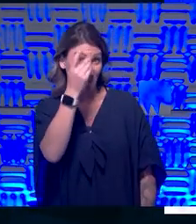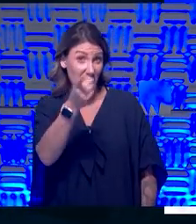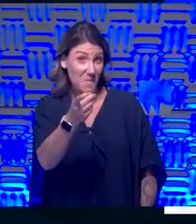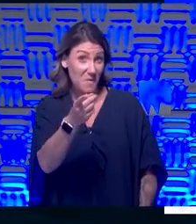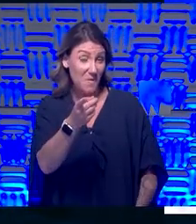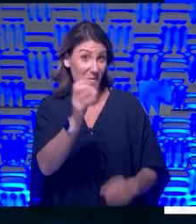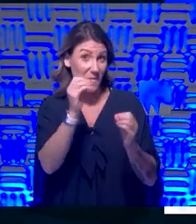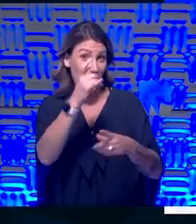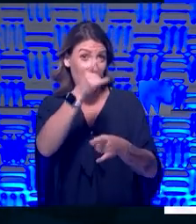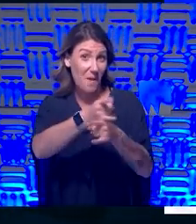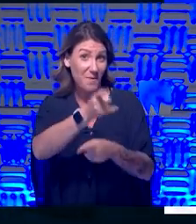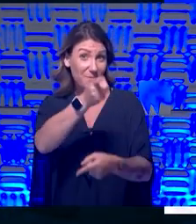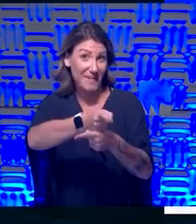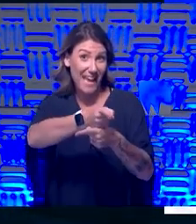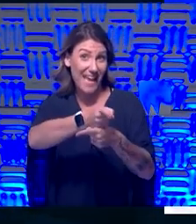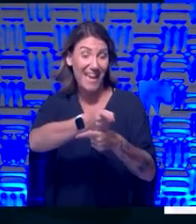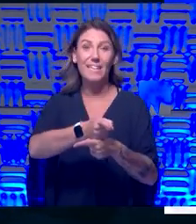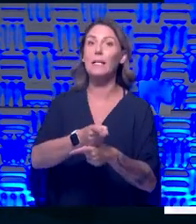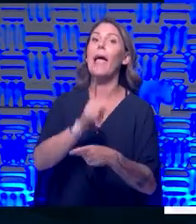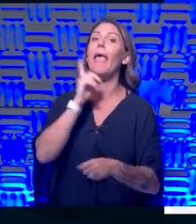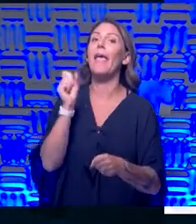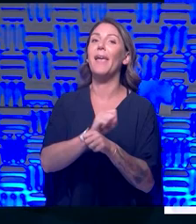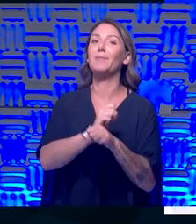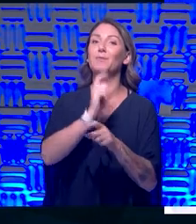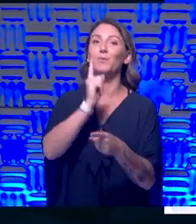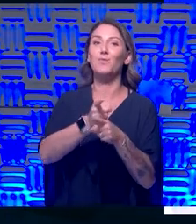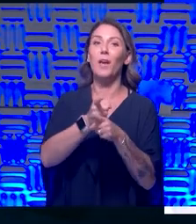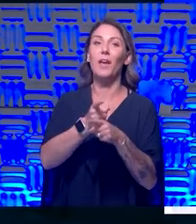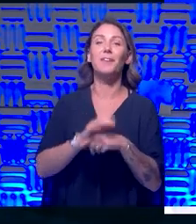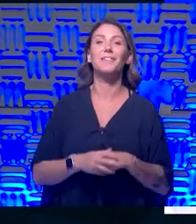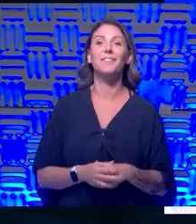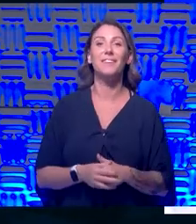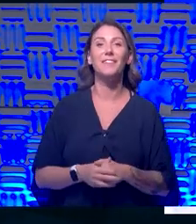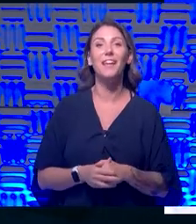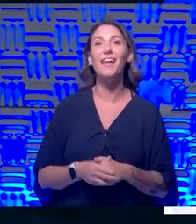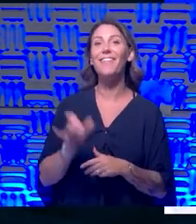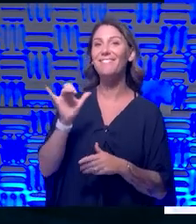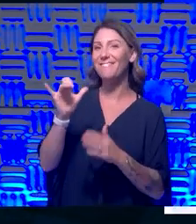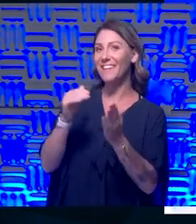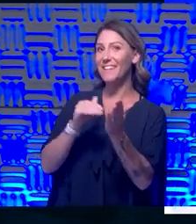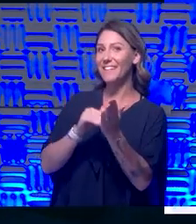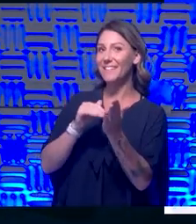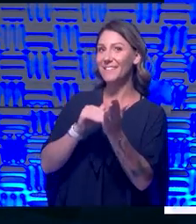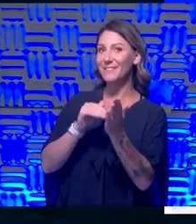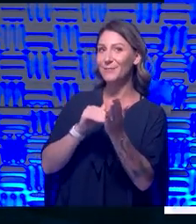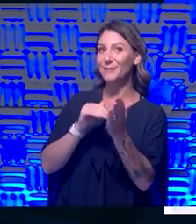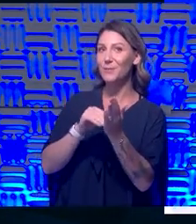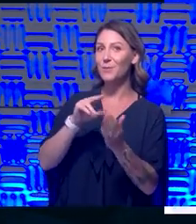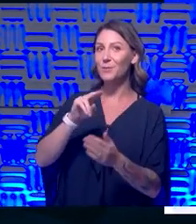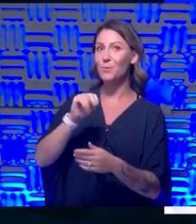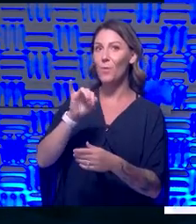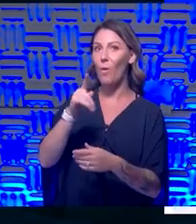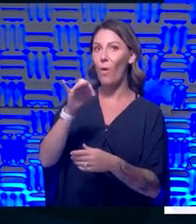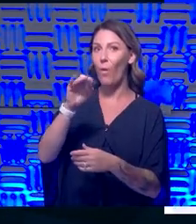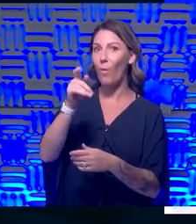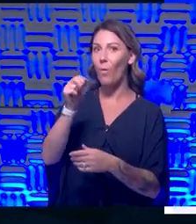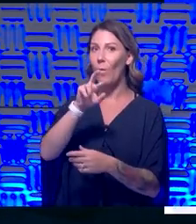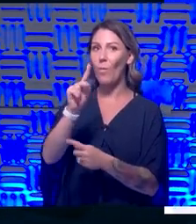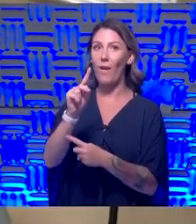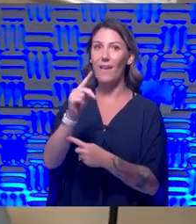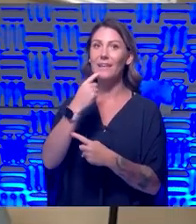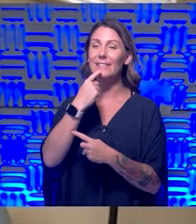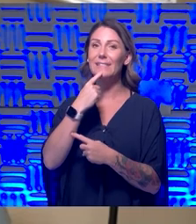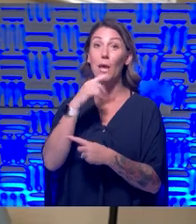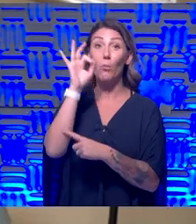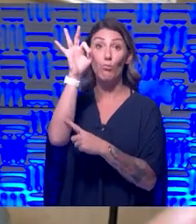right? That is absolutely correct. So as Dr. Nawaldak said, um, he is saying, preaching to do these things, but he's